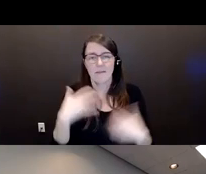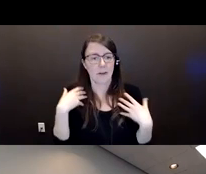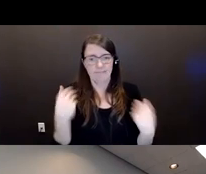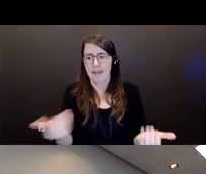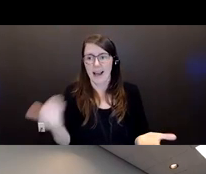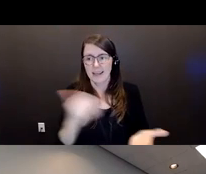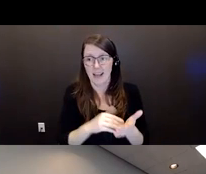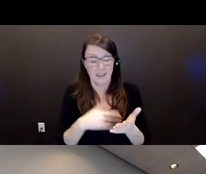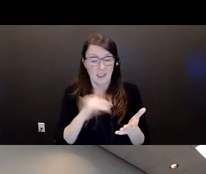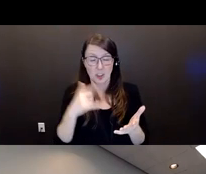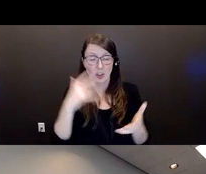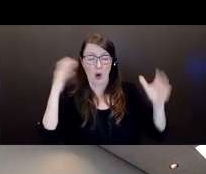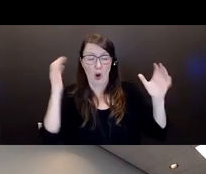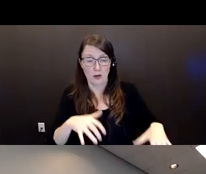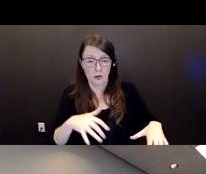told.